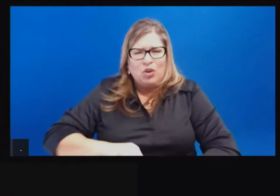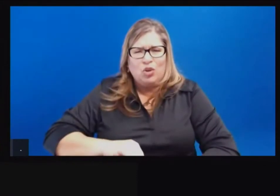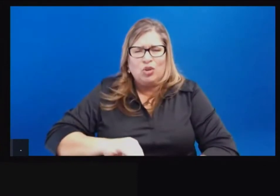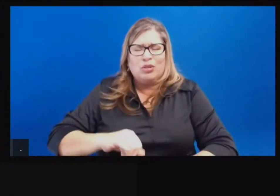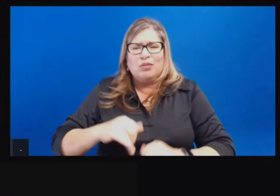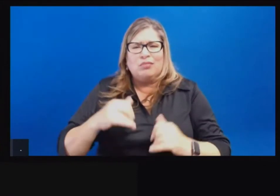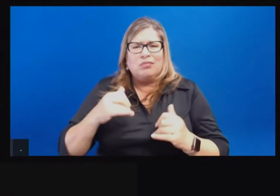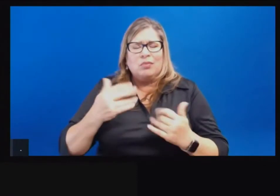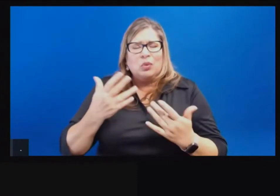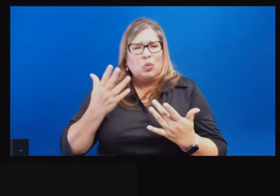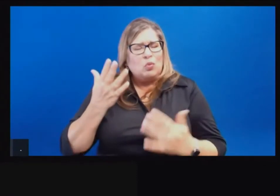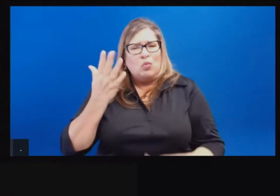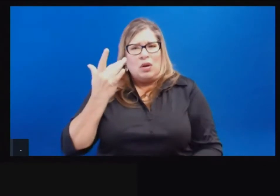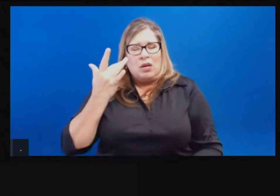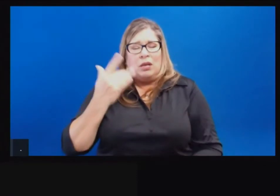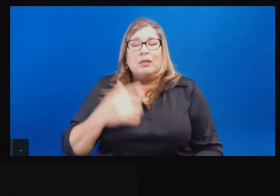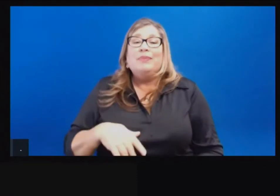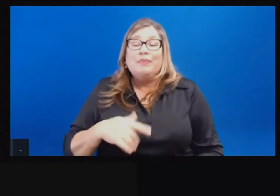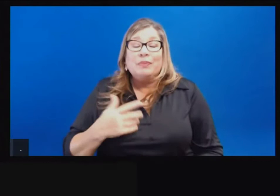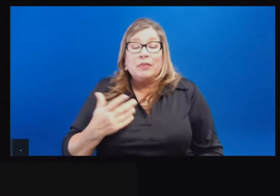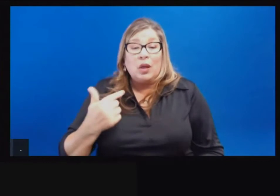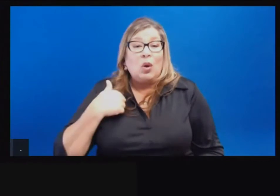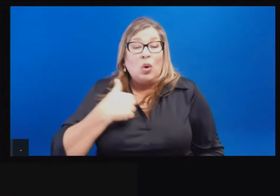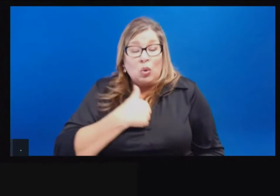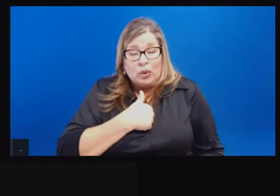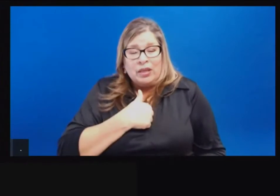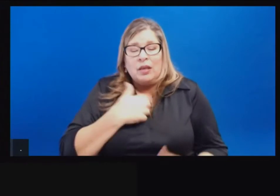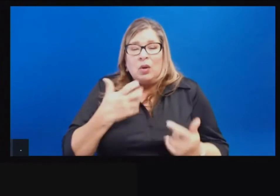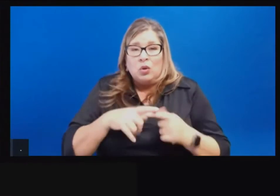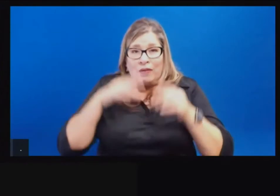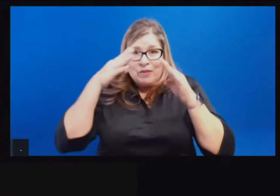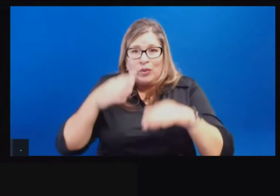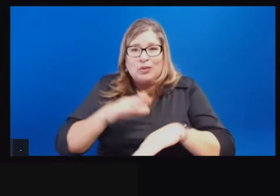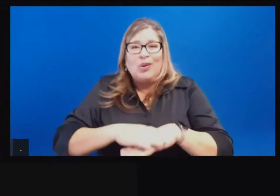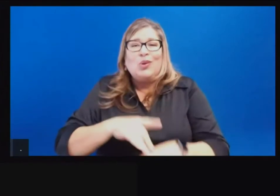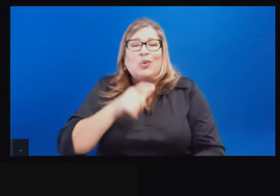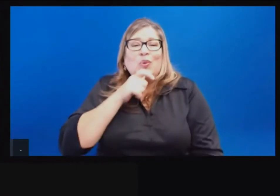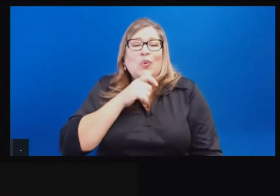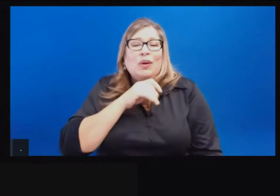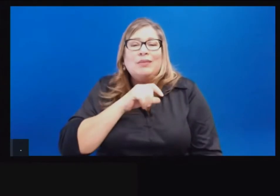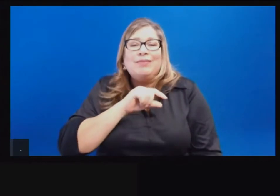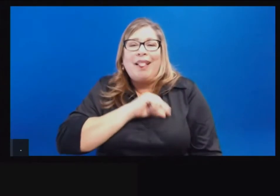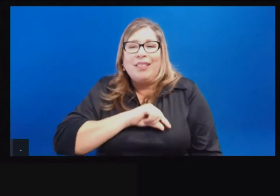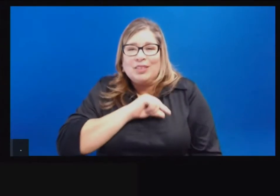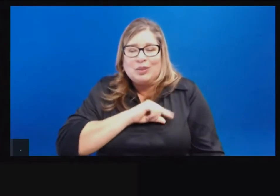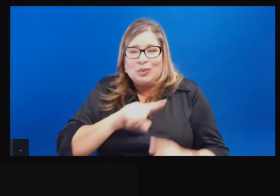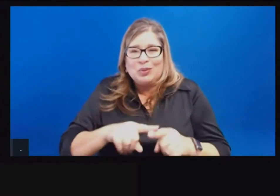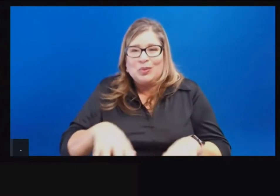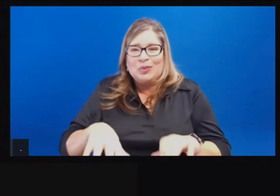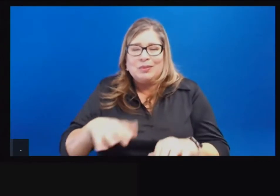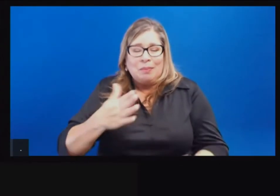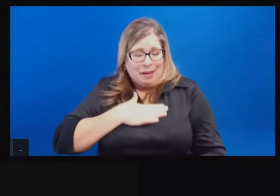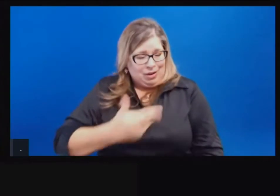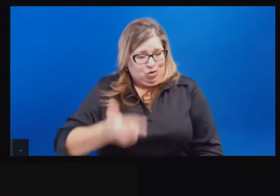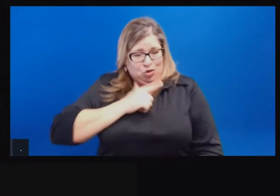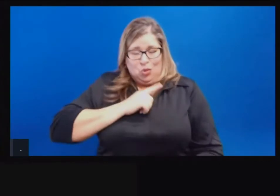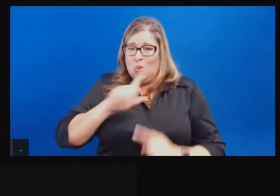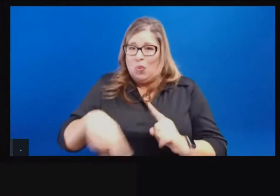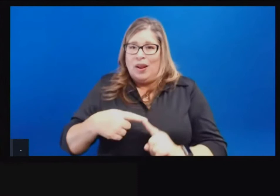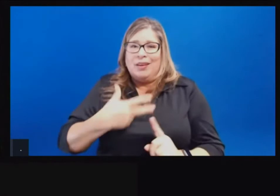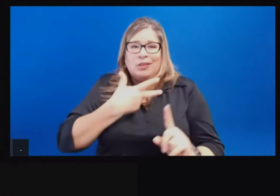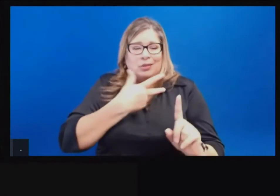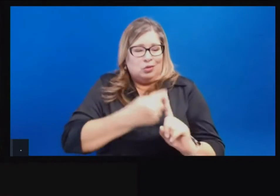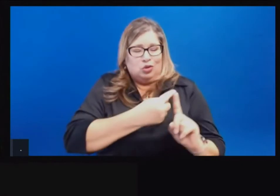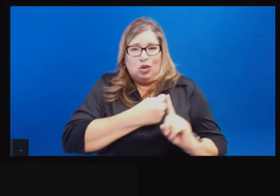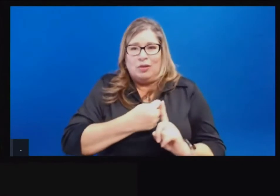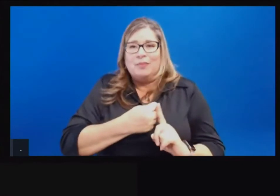on eligibility requirements so that people across the state understand when it's their turn. We will continue to work with counties who will